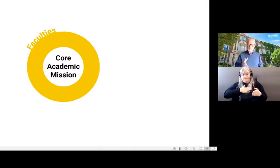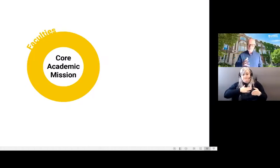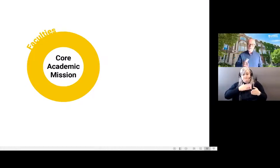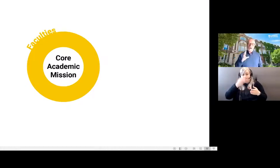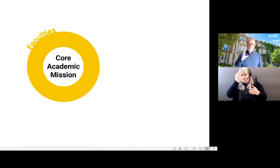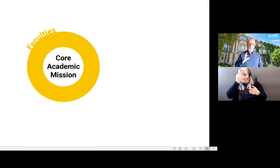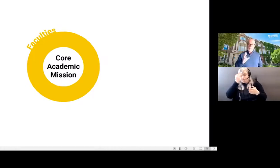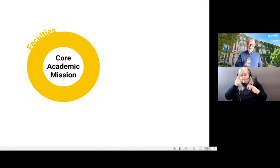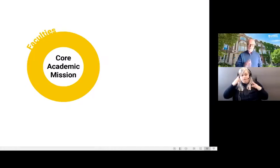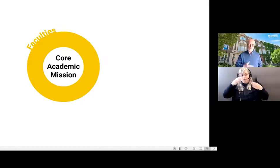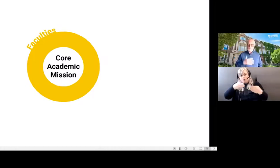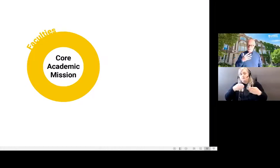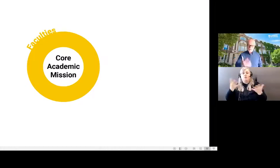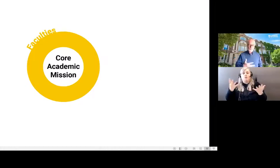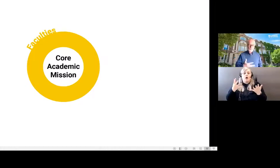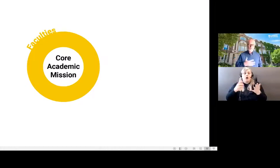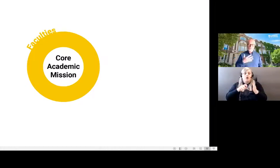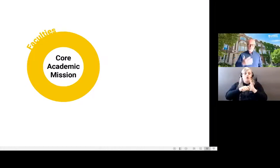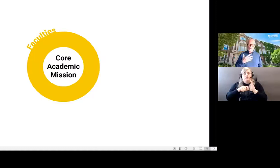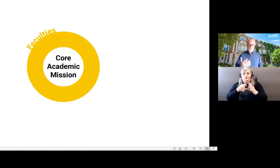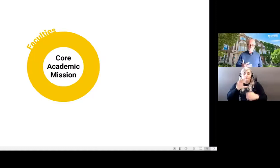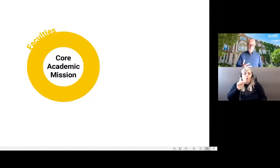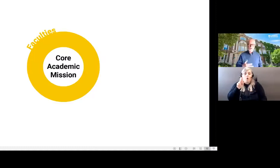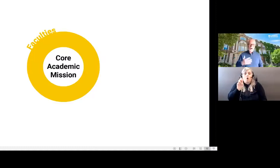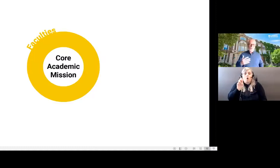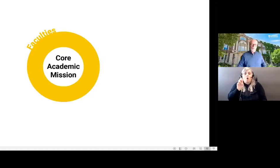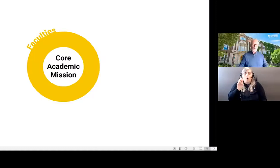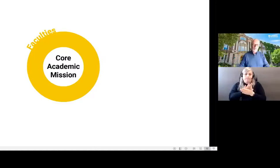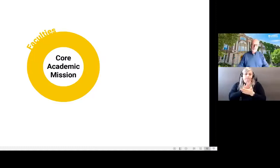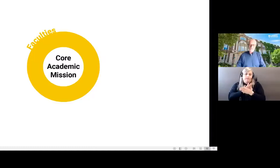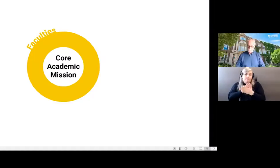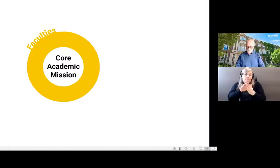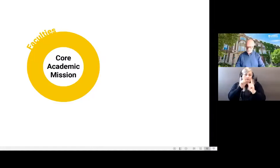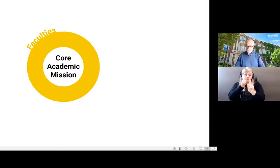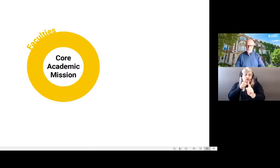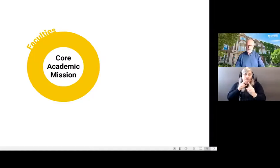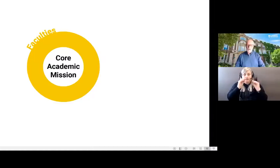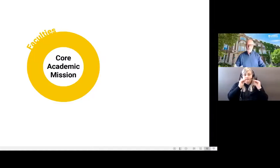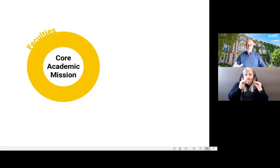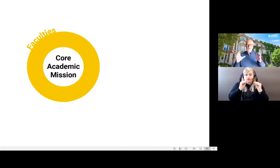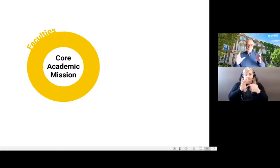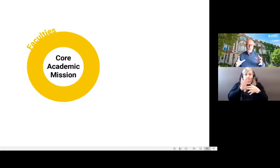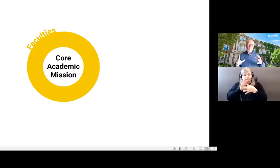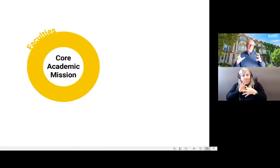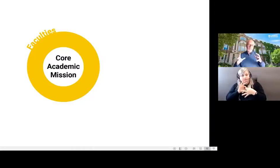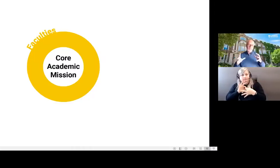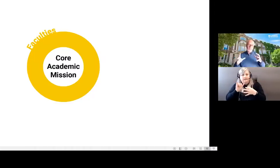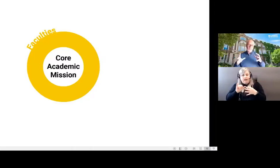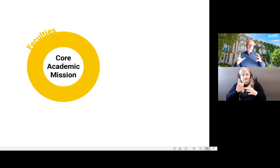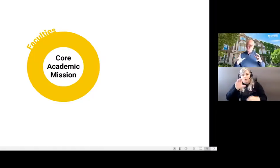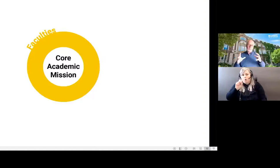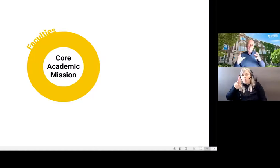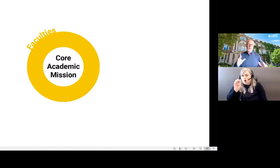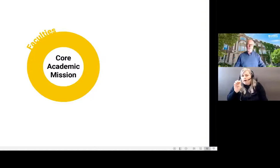missions of our faculty. So teaching, research, and engagement of our four fantastic faculties. So that is core and that's